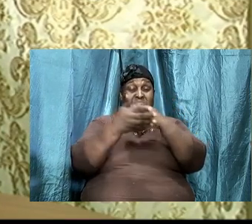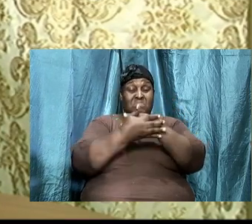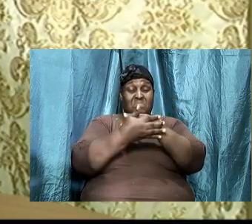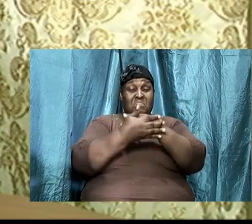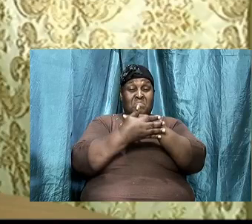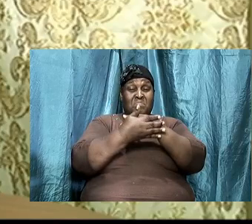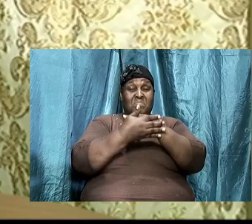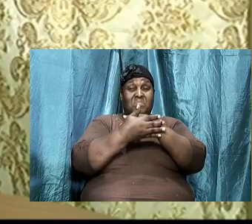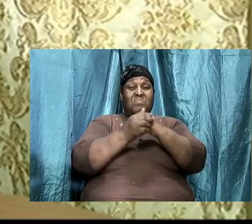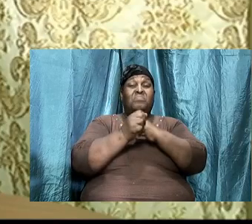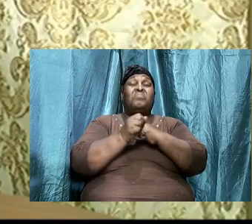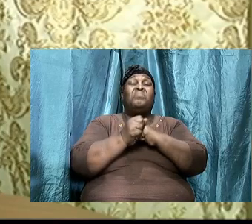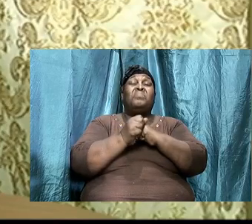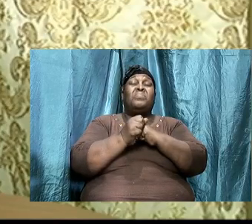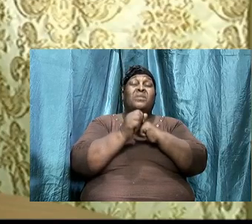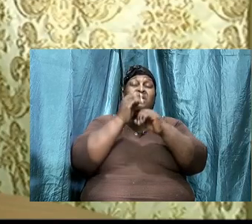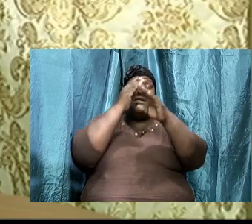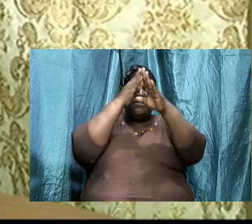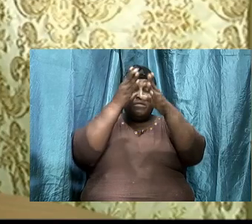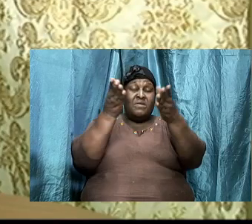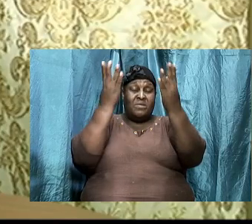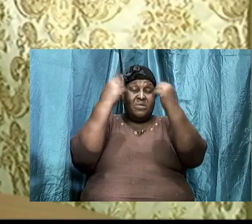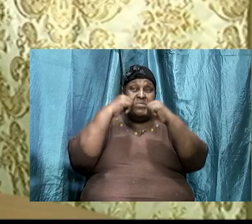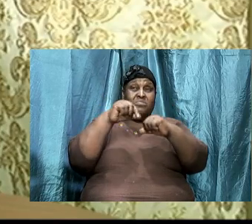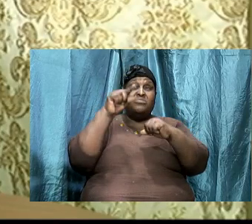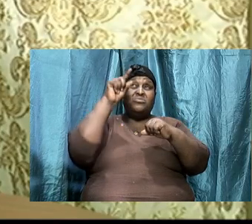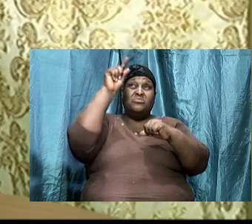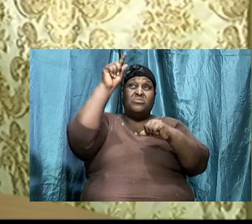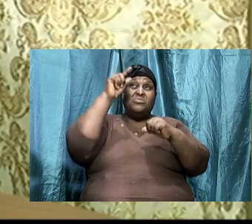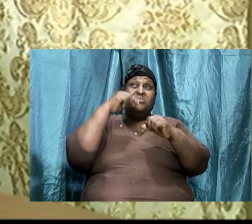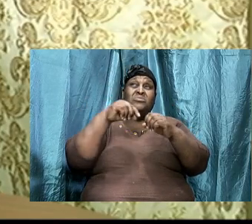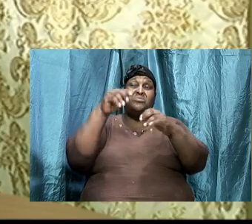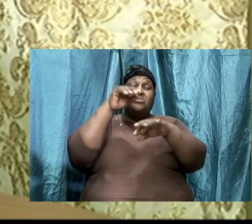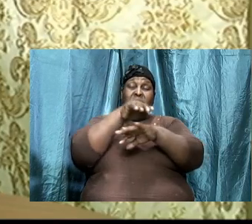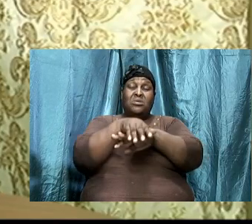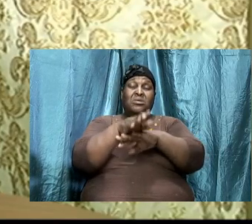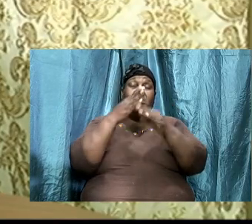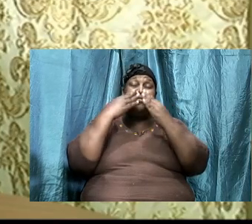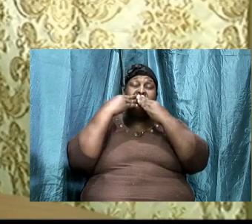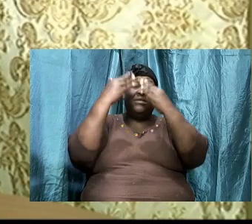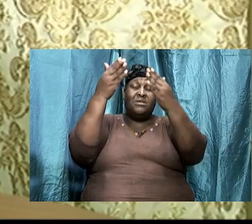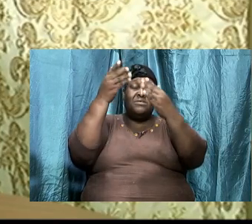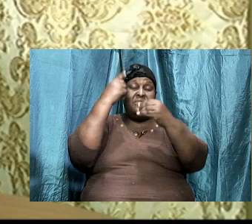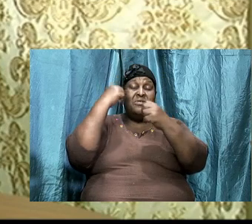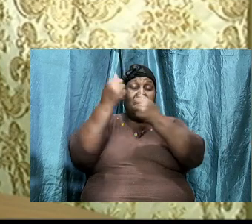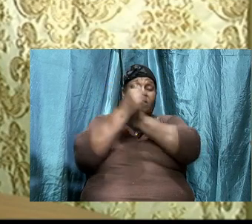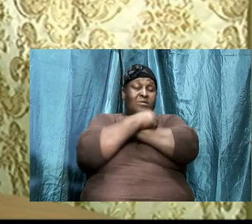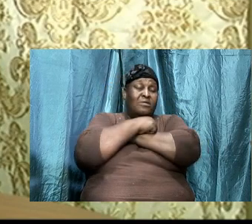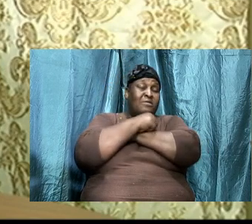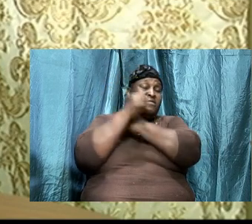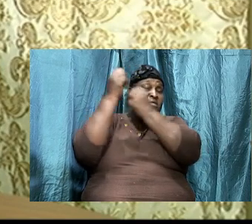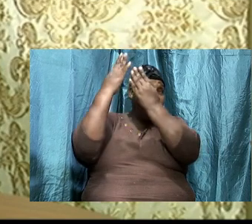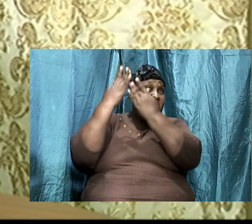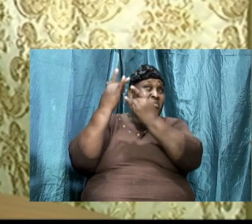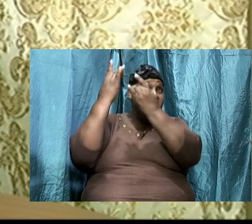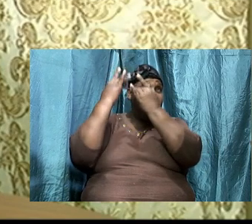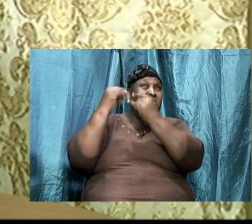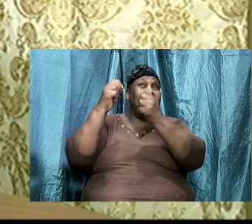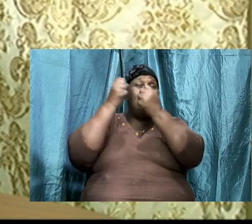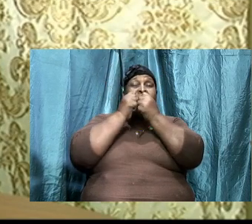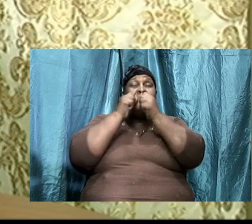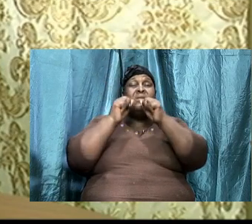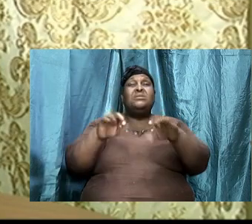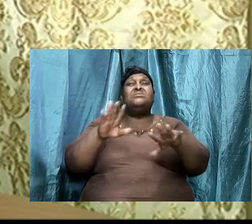come to you tonight and we want to give you thanks for your love. We want to give you thanks for your mercies, for your blessings upon us.